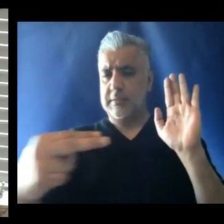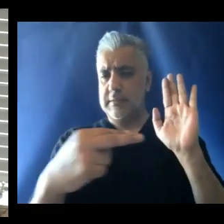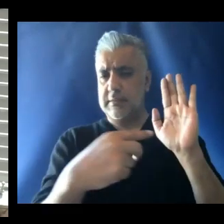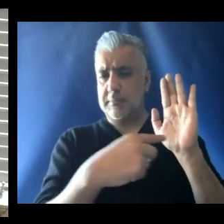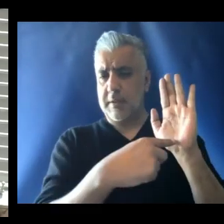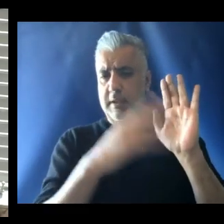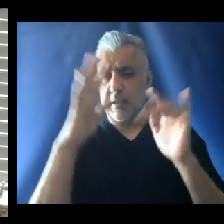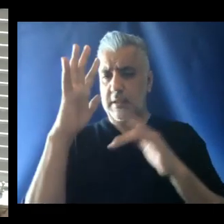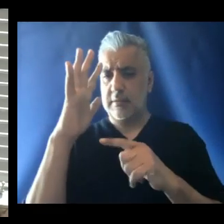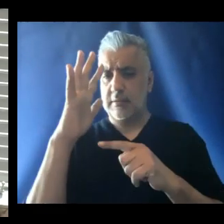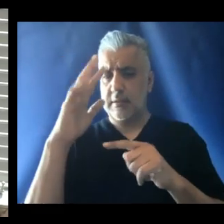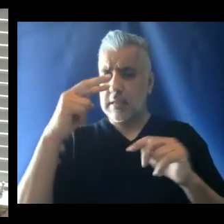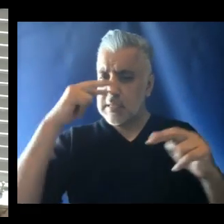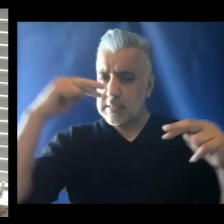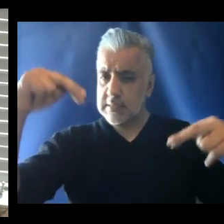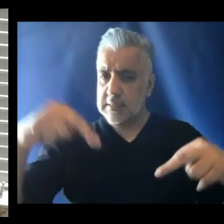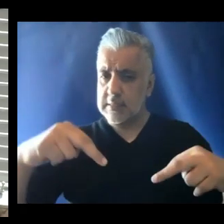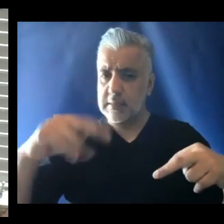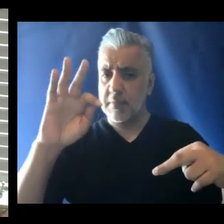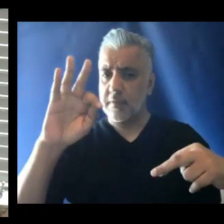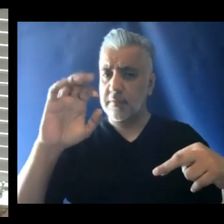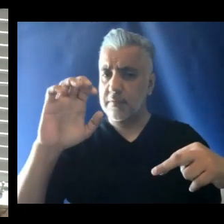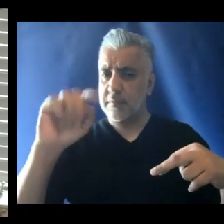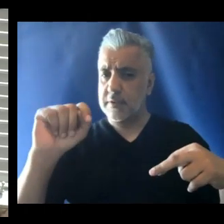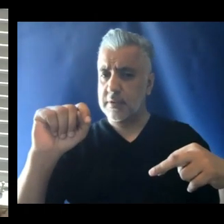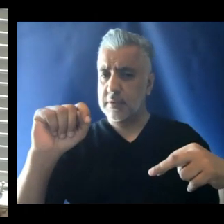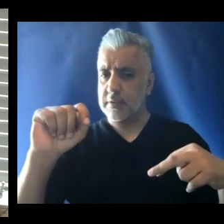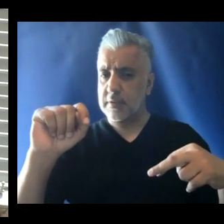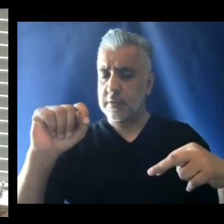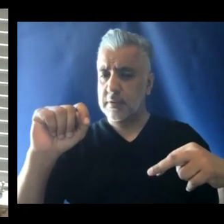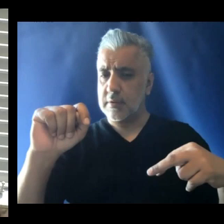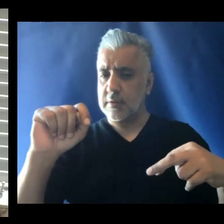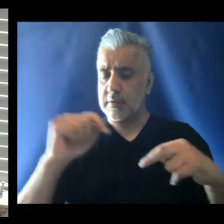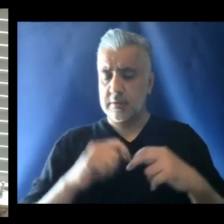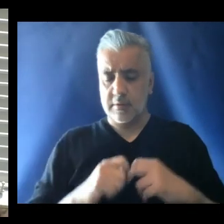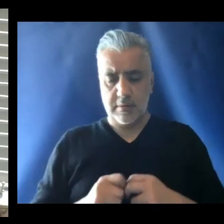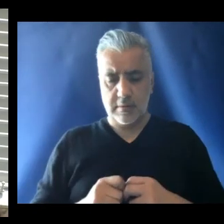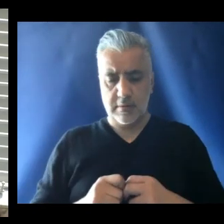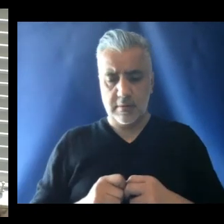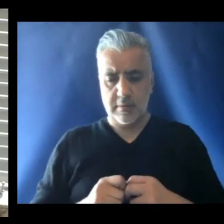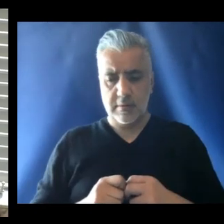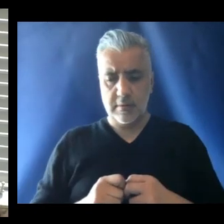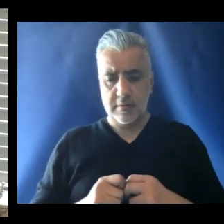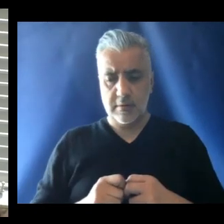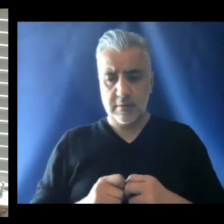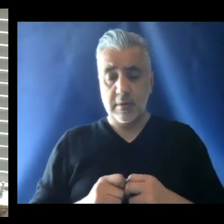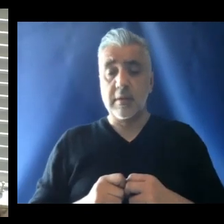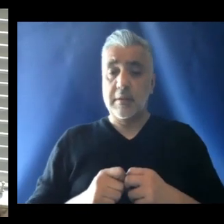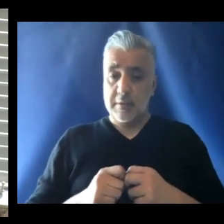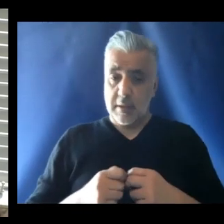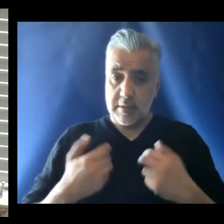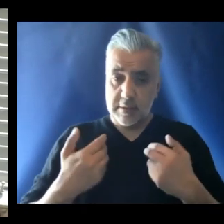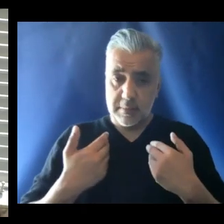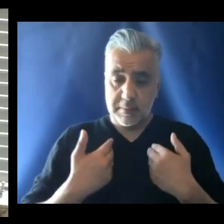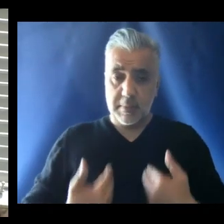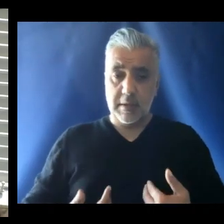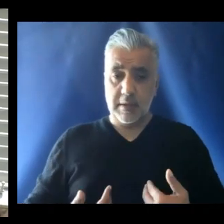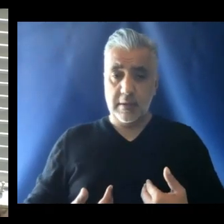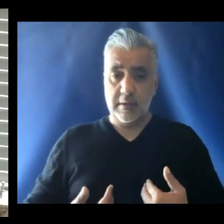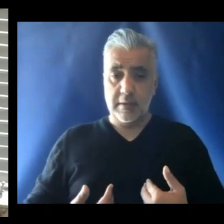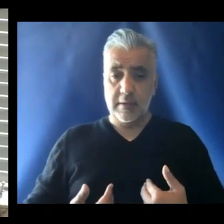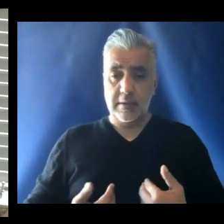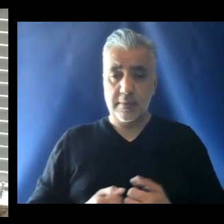and my feet, the wounds, that is, I myself, handle me.